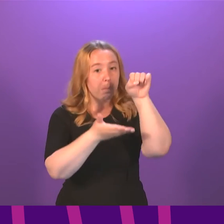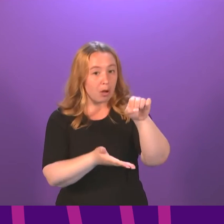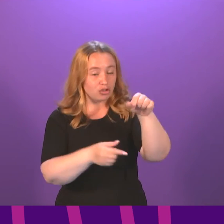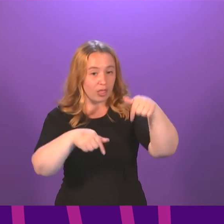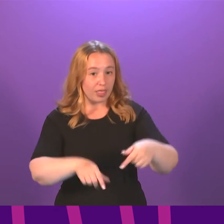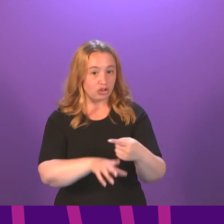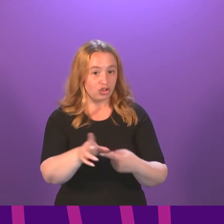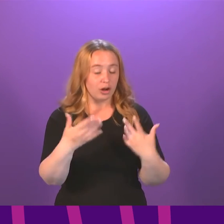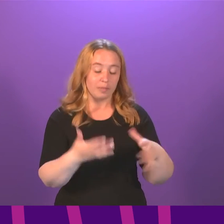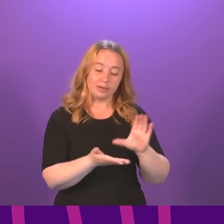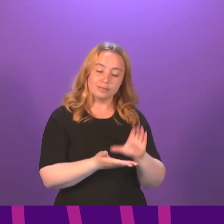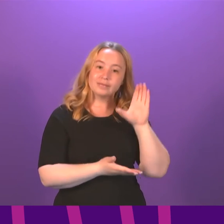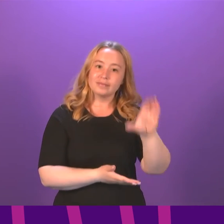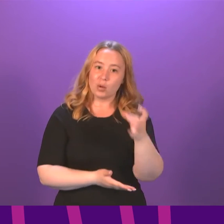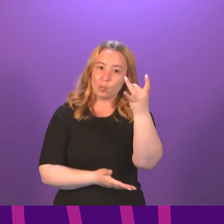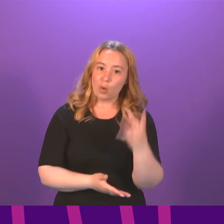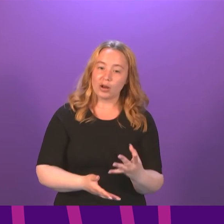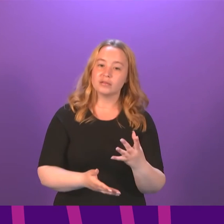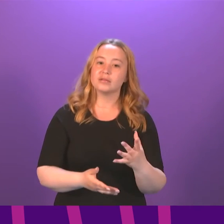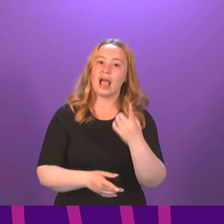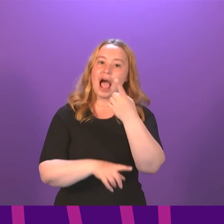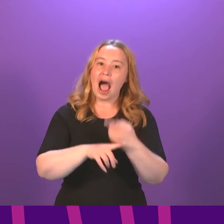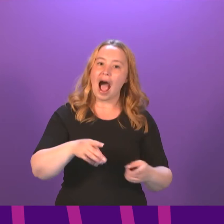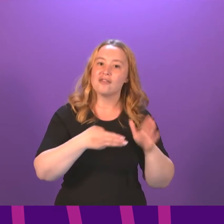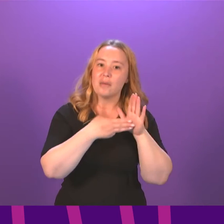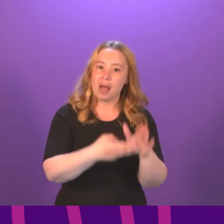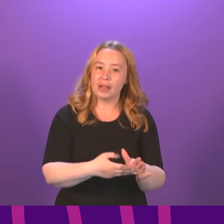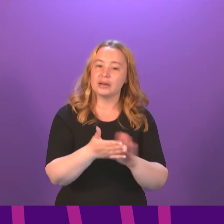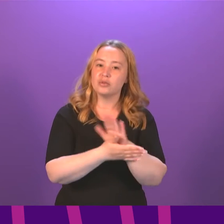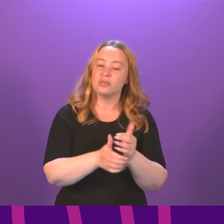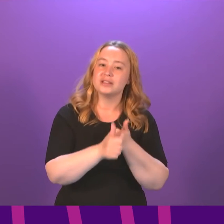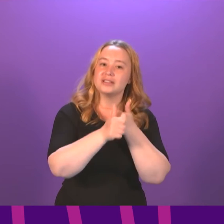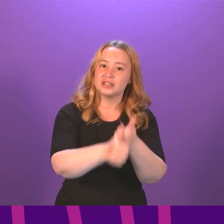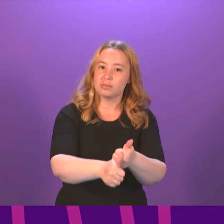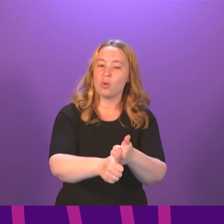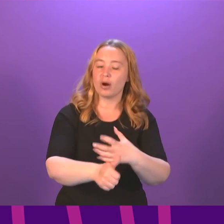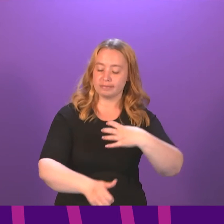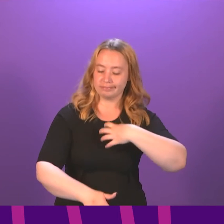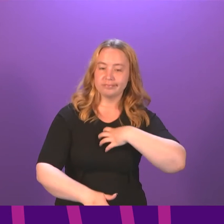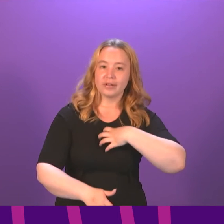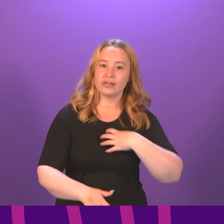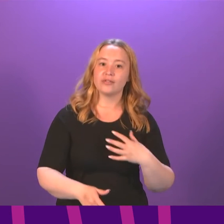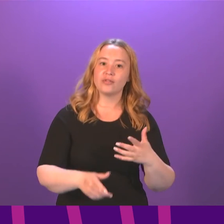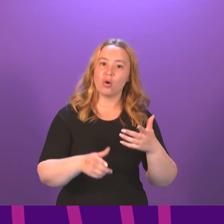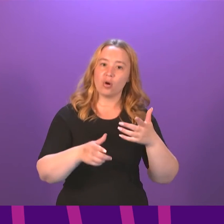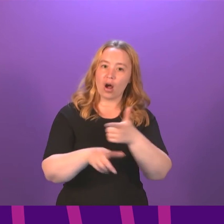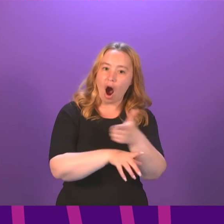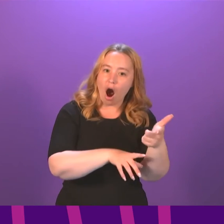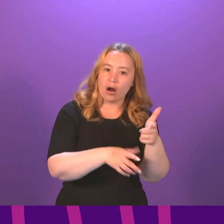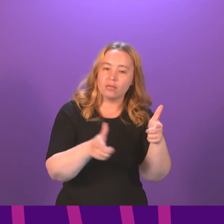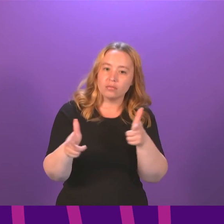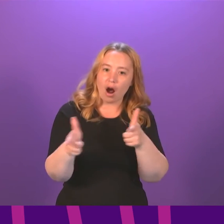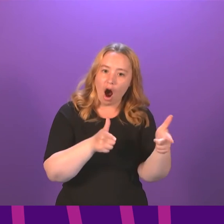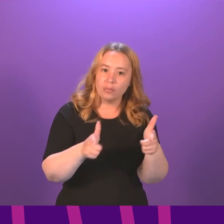provided one-off funding of half a million pounds to support their use amongst armed officers. We engage regularly with the Scottish